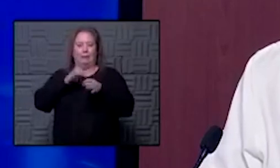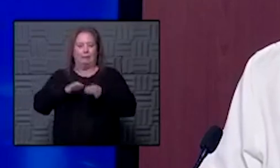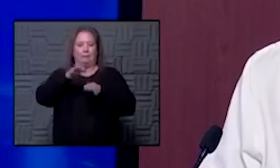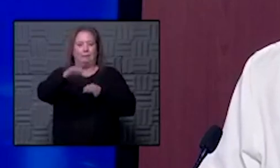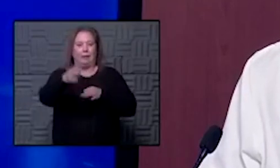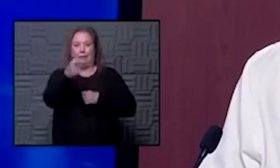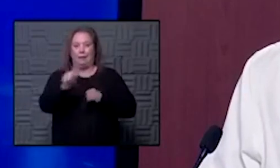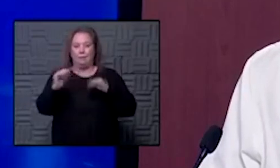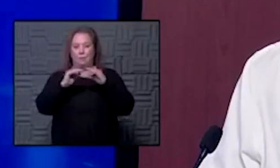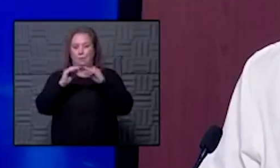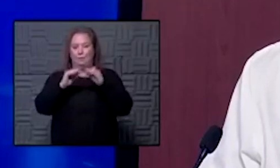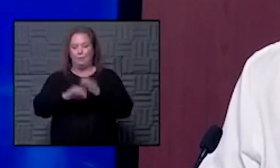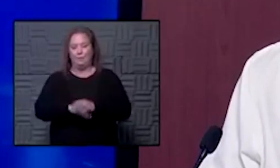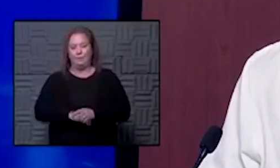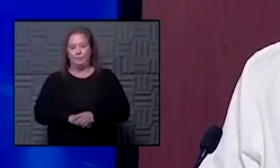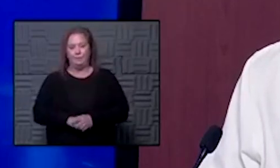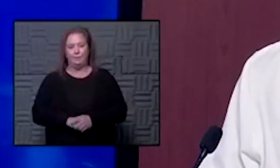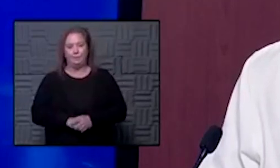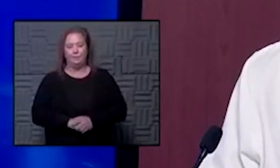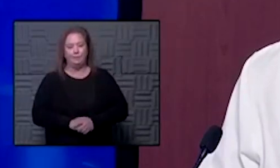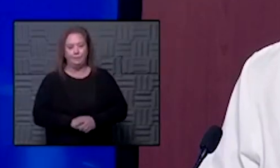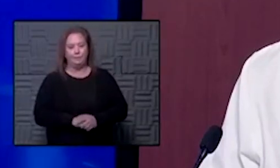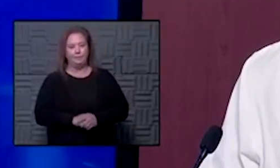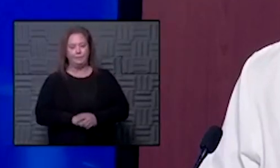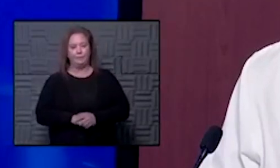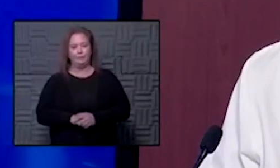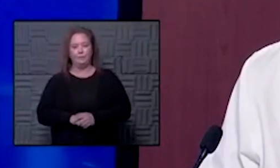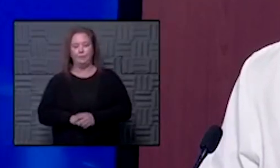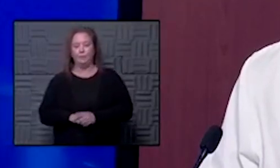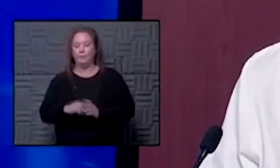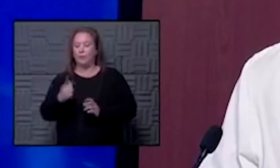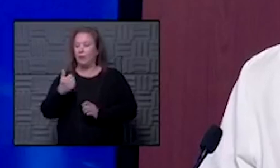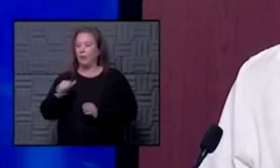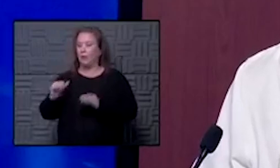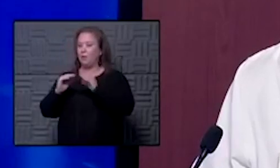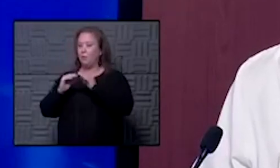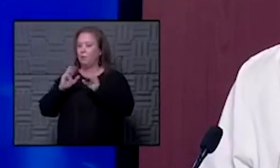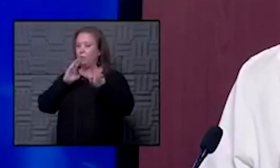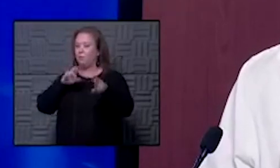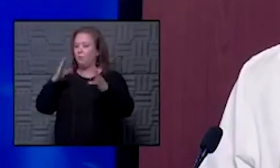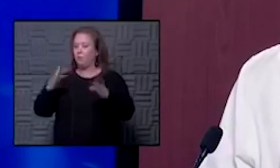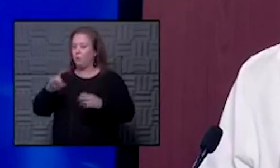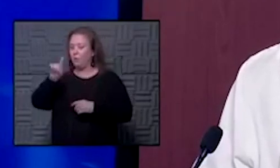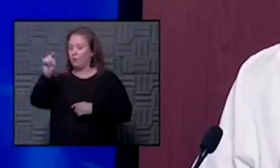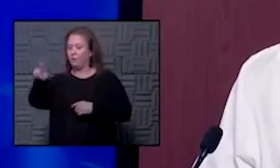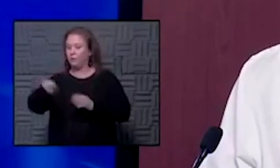any other reporter questions on the line